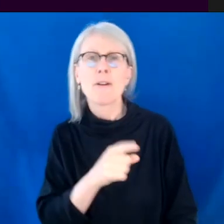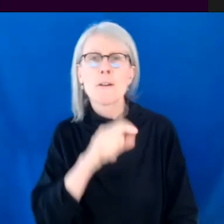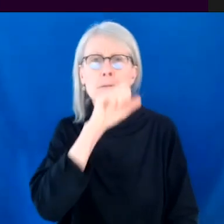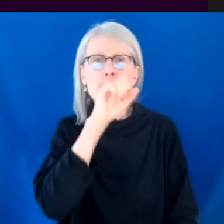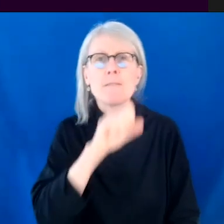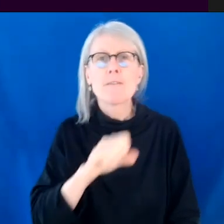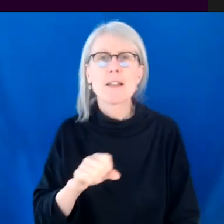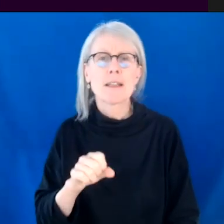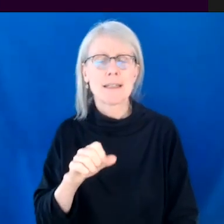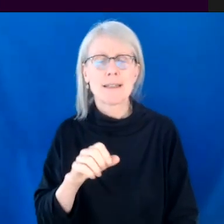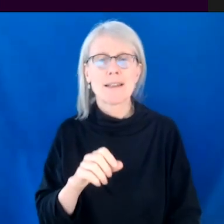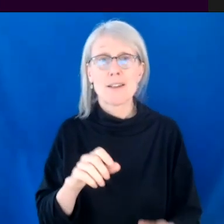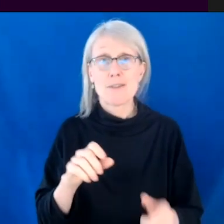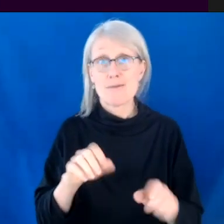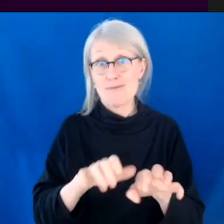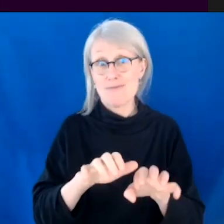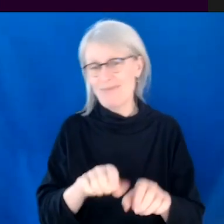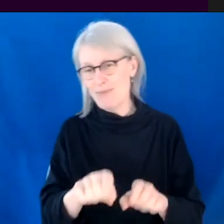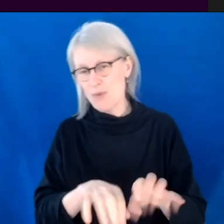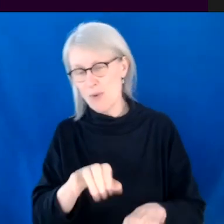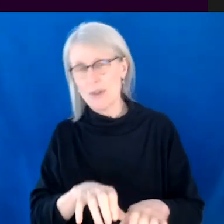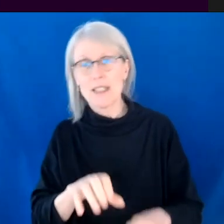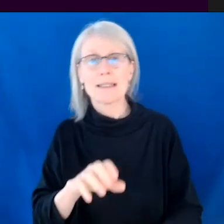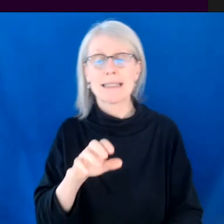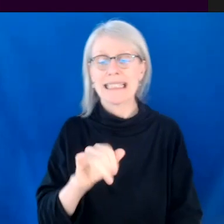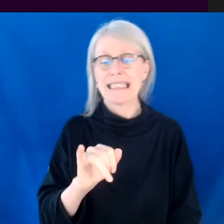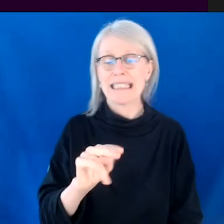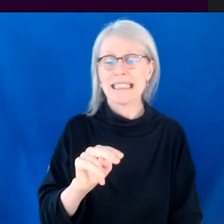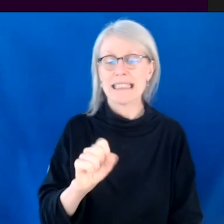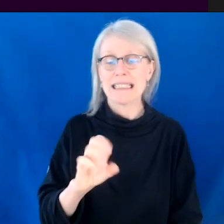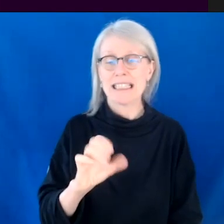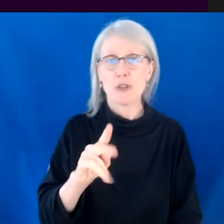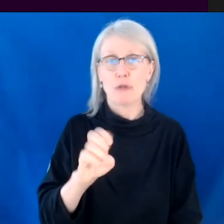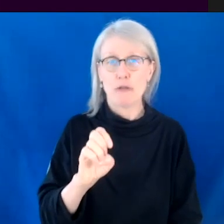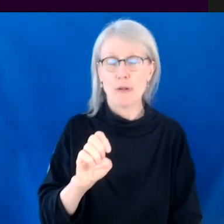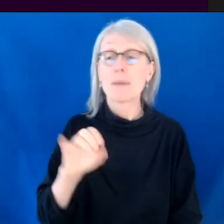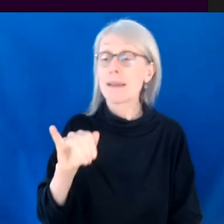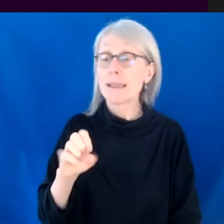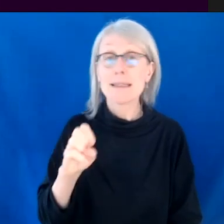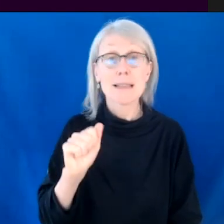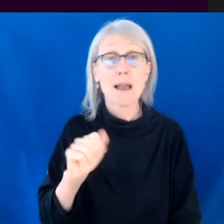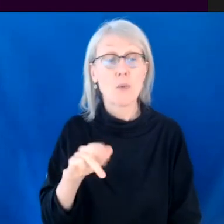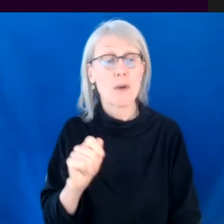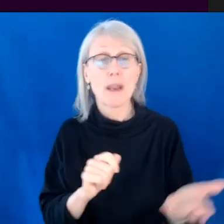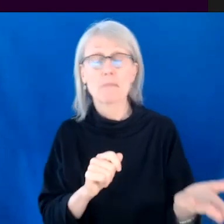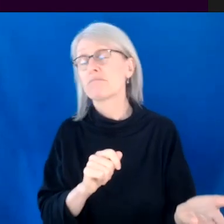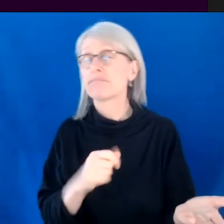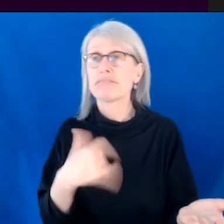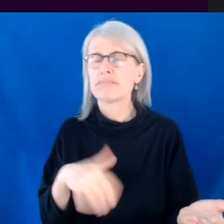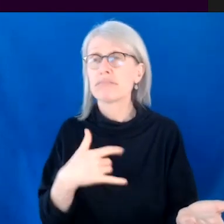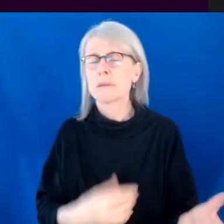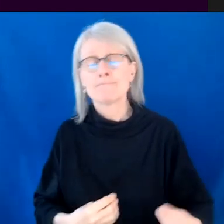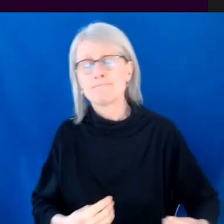black creator is insecure. It's definitely one of my favorites too, but I just find her so inspiring as a person,